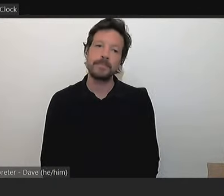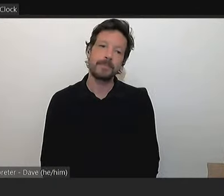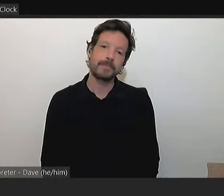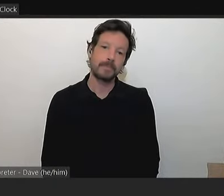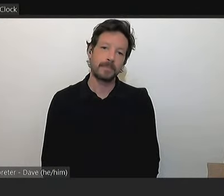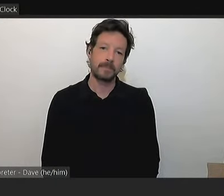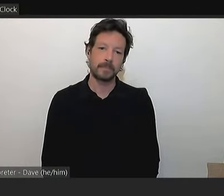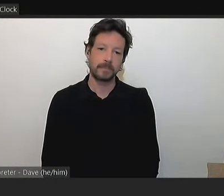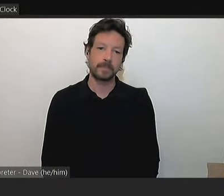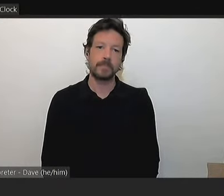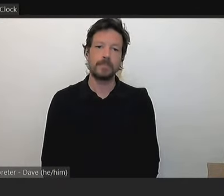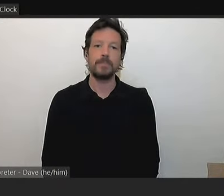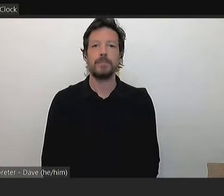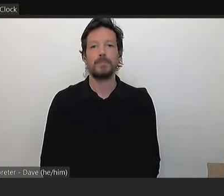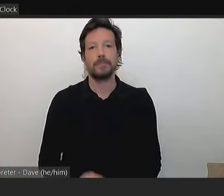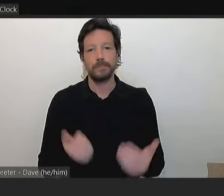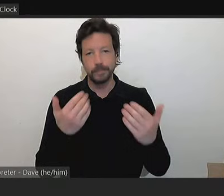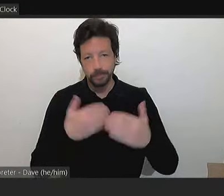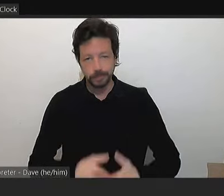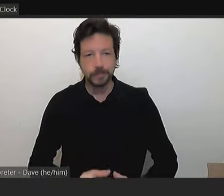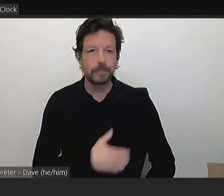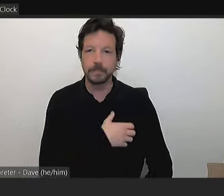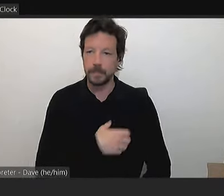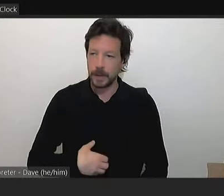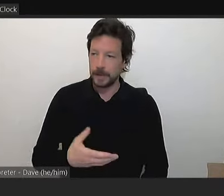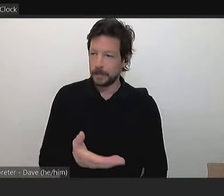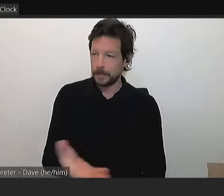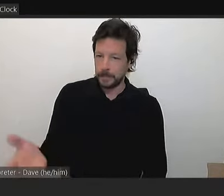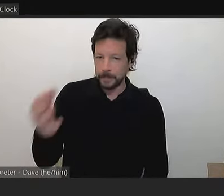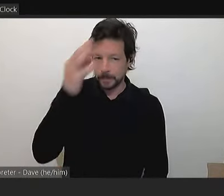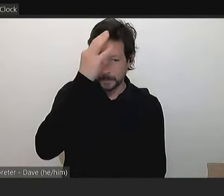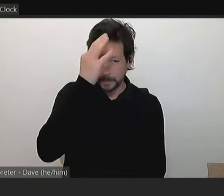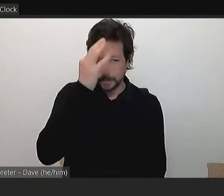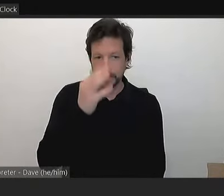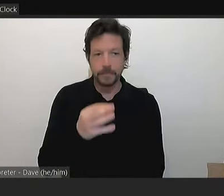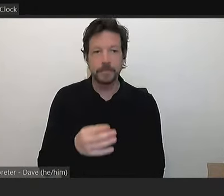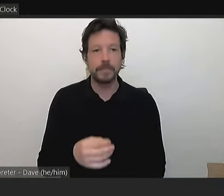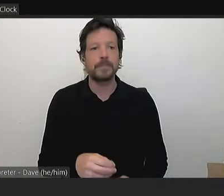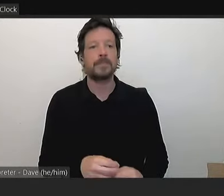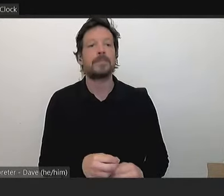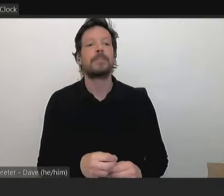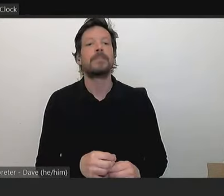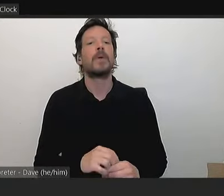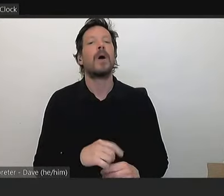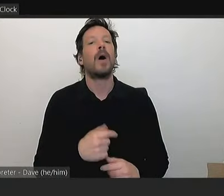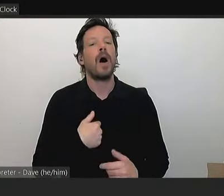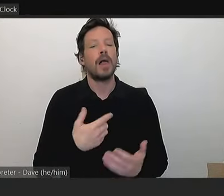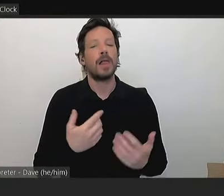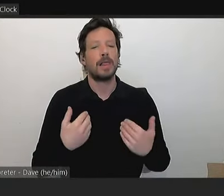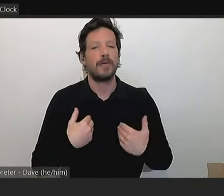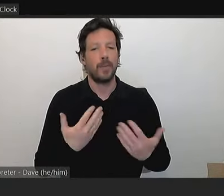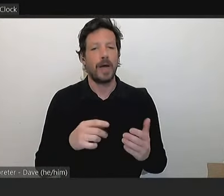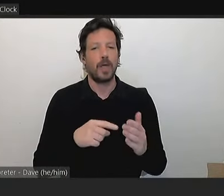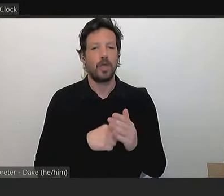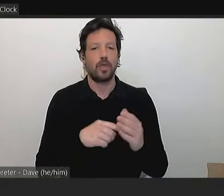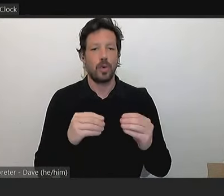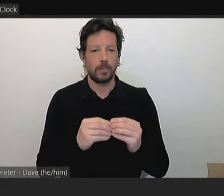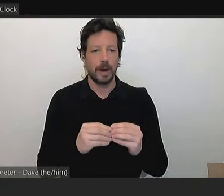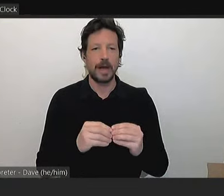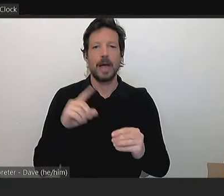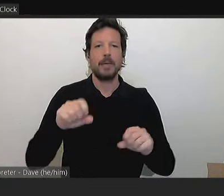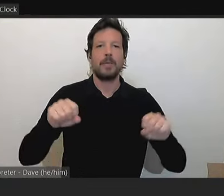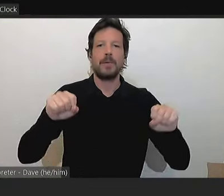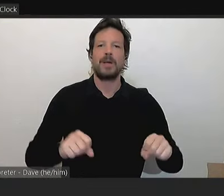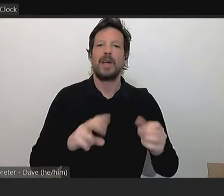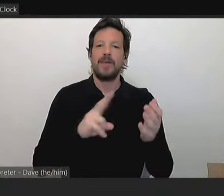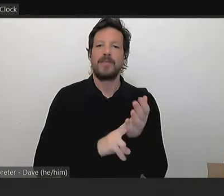Good evening, Madam Mayor and councillors. My name is Whitlam Malkoon. I am a Thornby resident and current president of the VFL